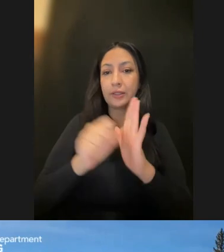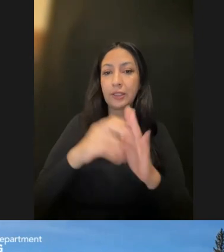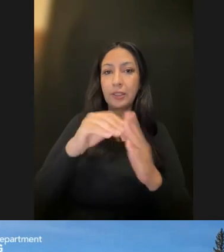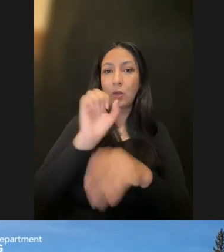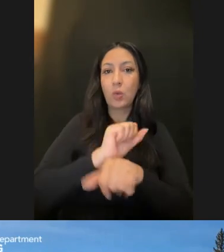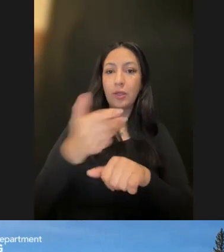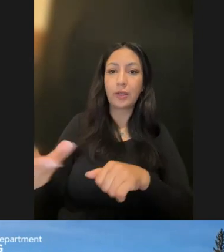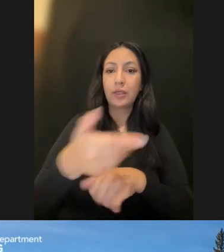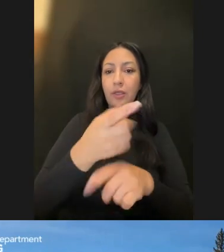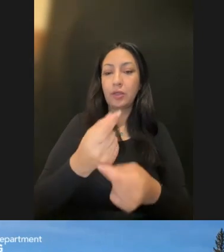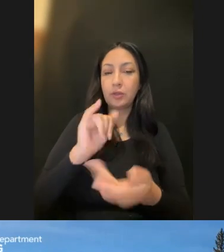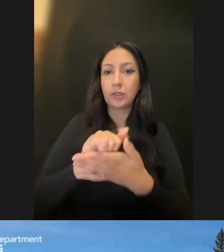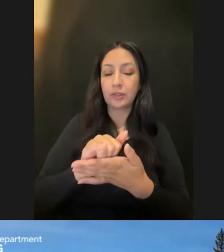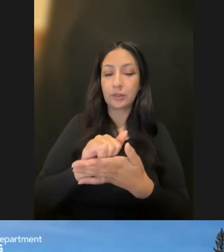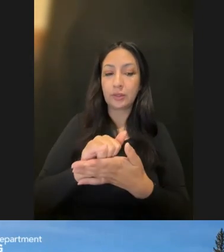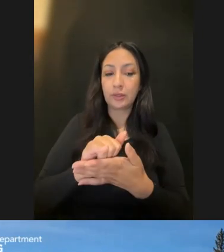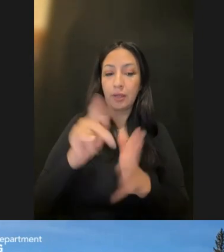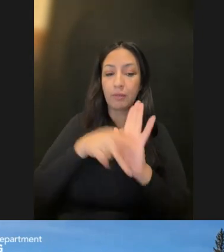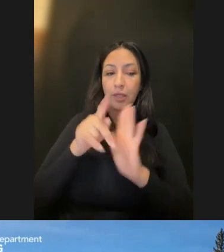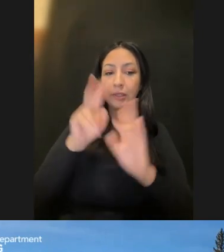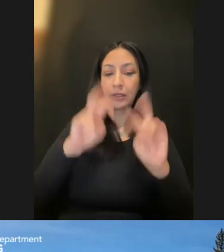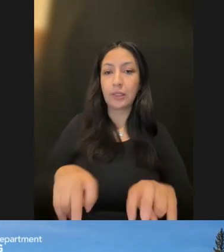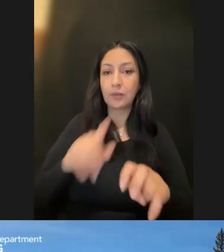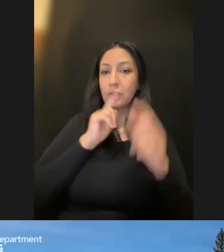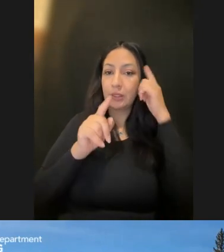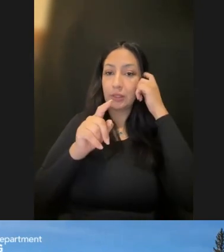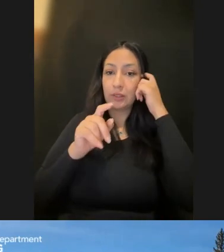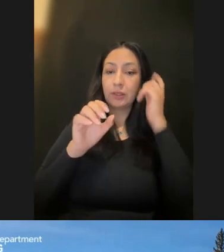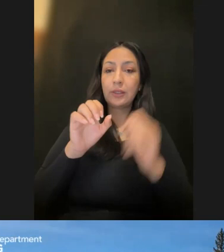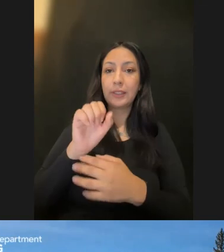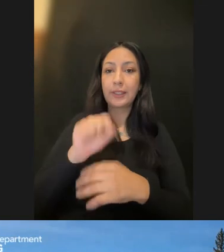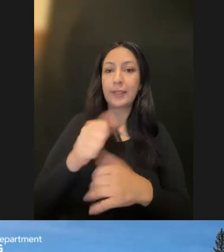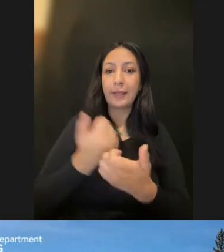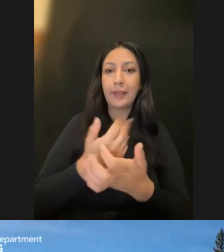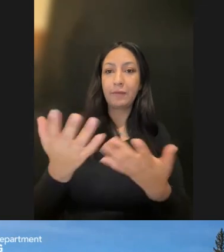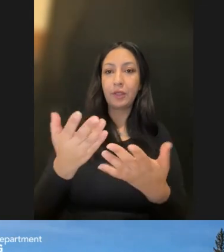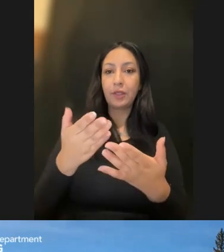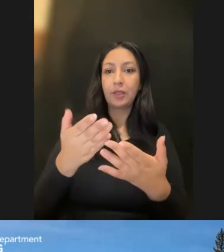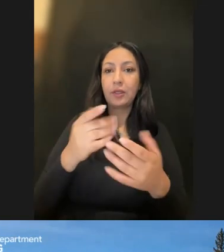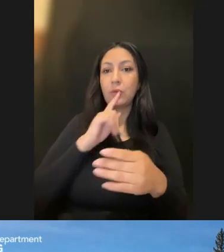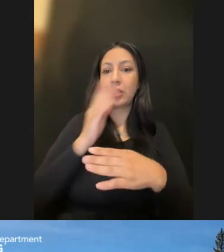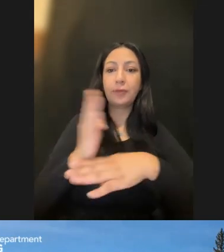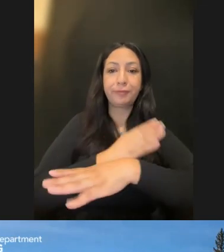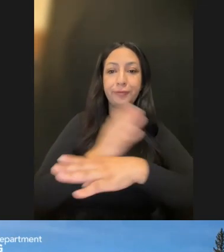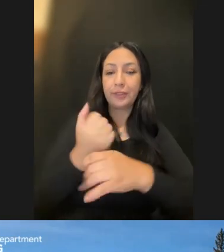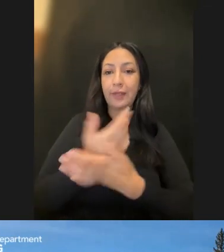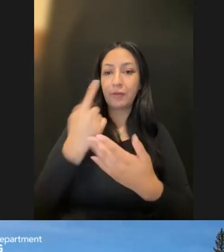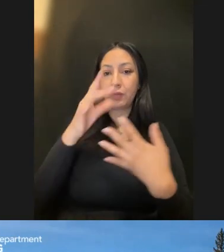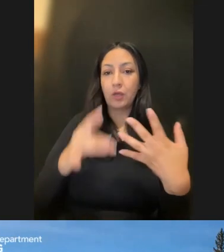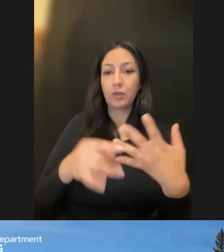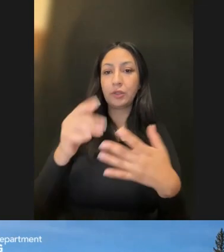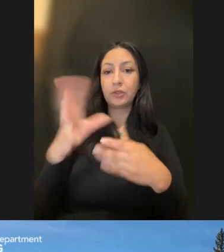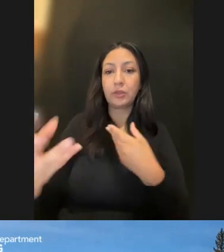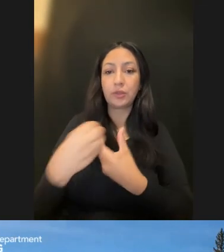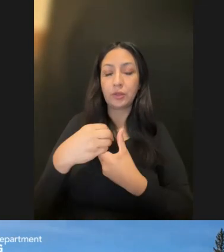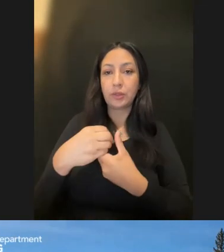that they're doing. So this policy analysis will kind of be everything across the spectrum of options, including